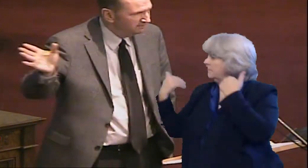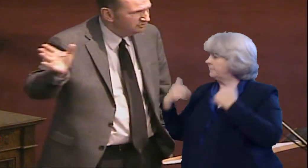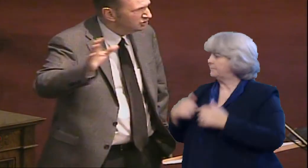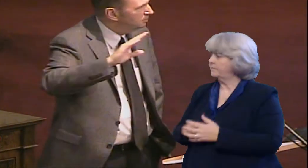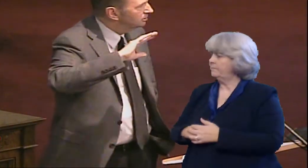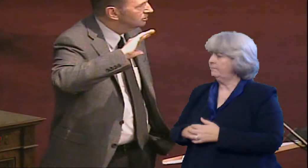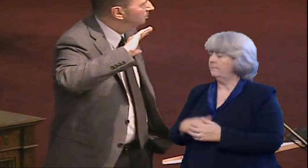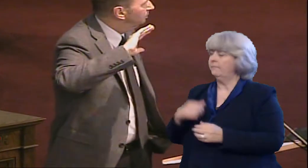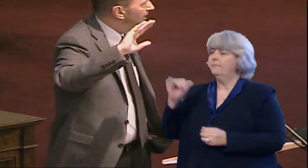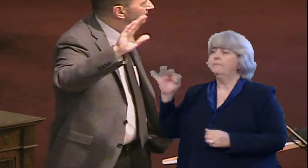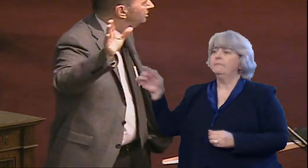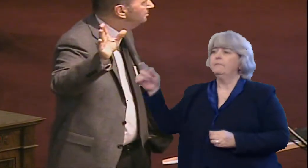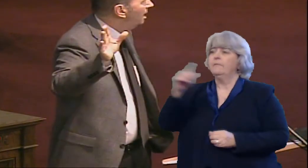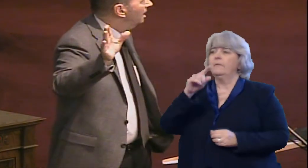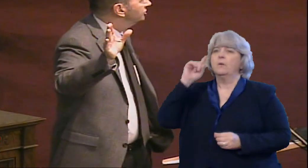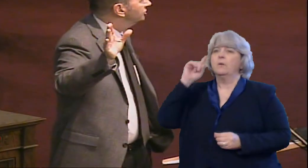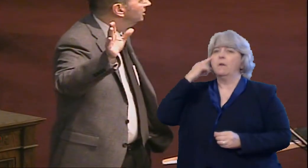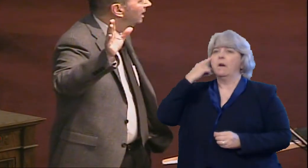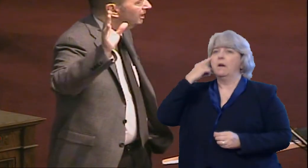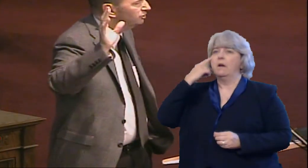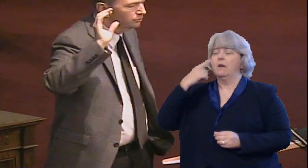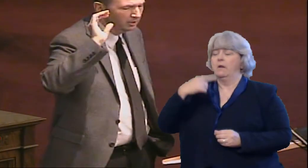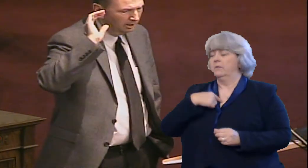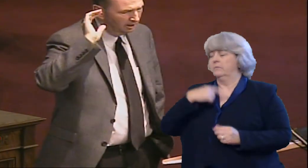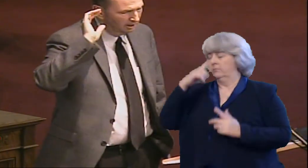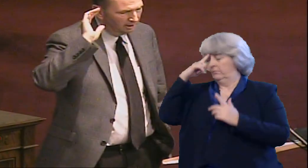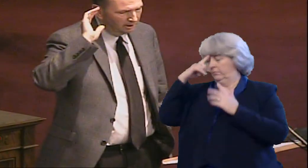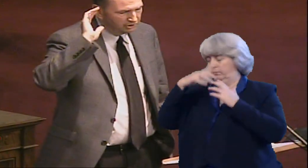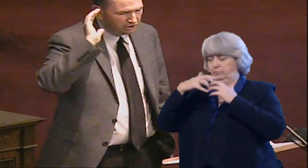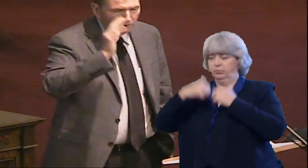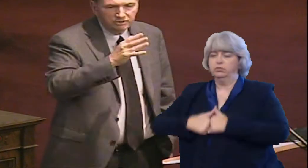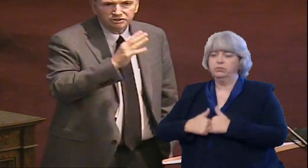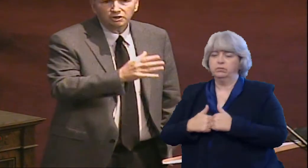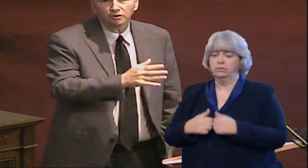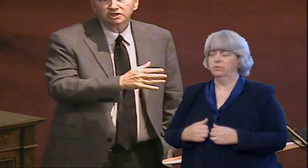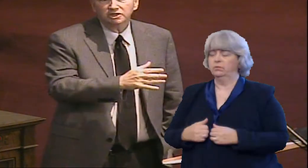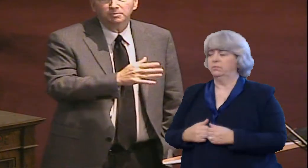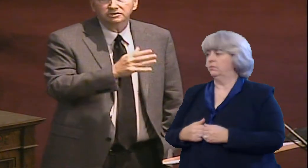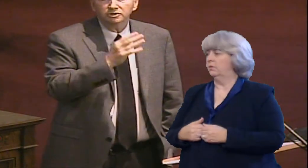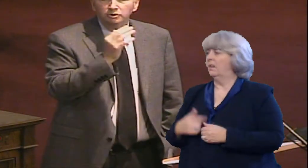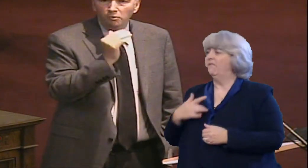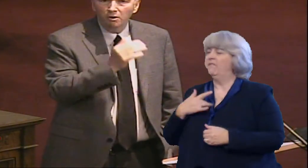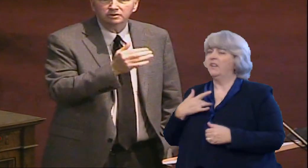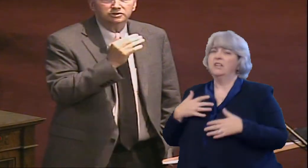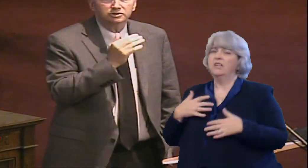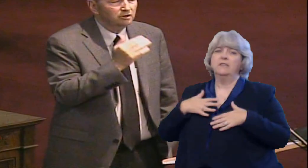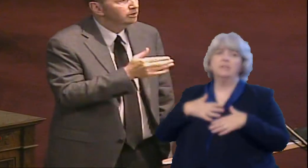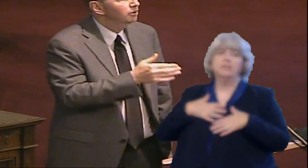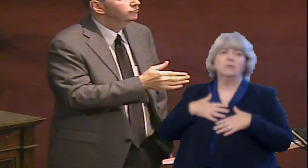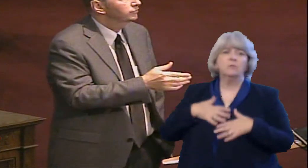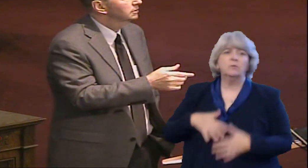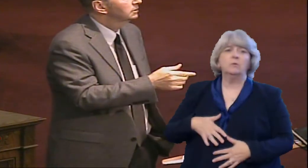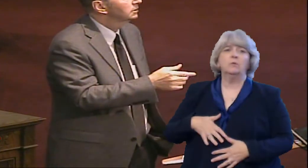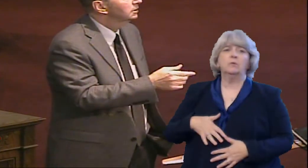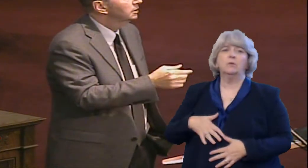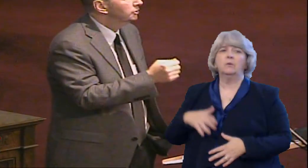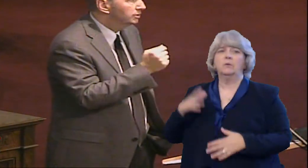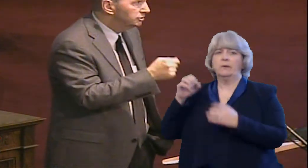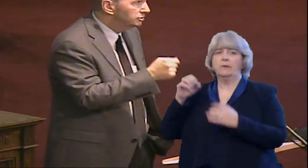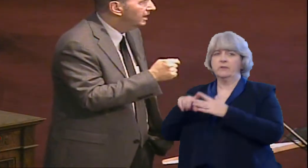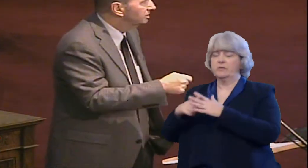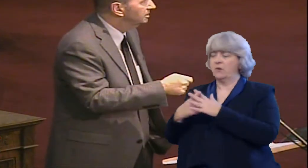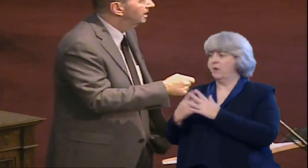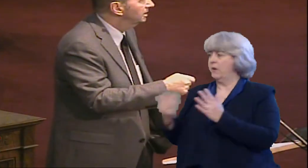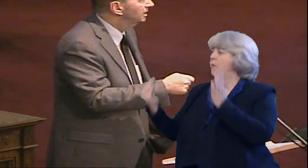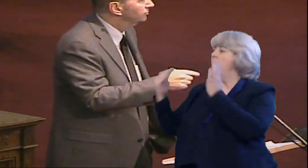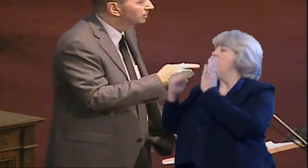have just been completely demolished and you're so discouraged, but you want to start over, you can